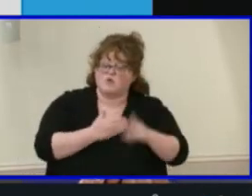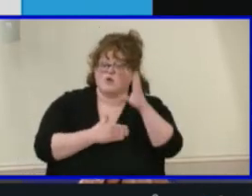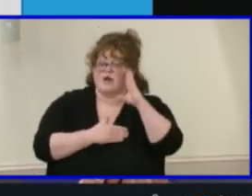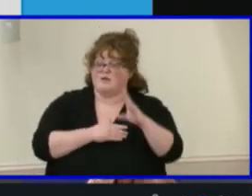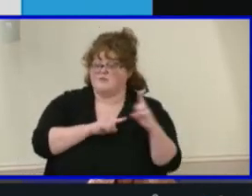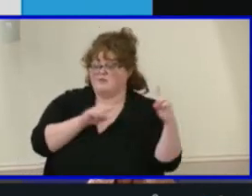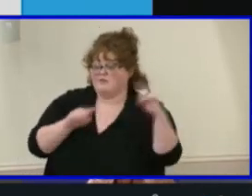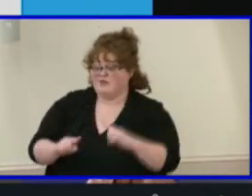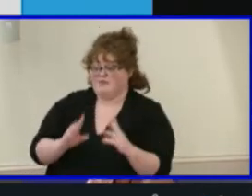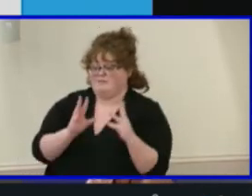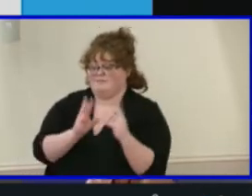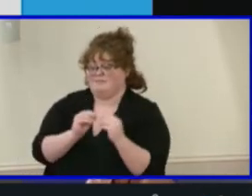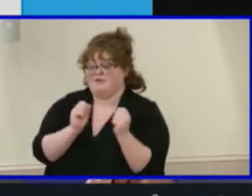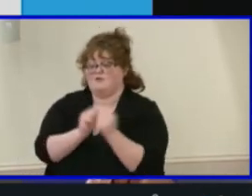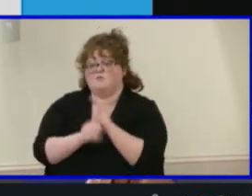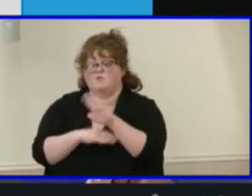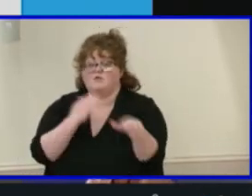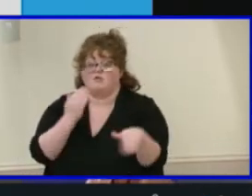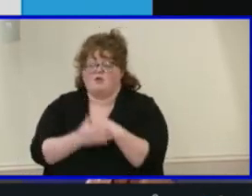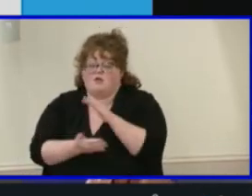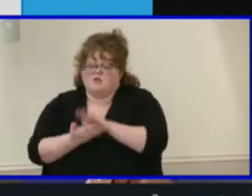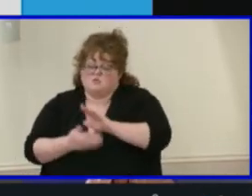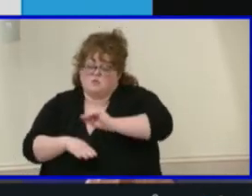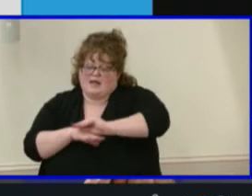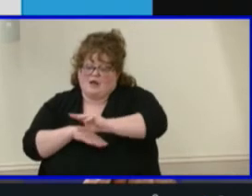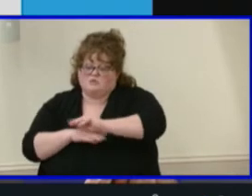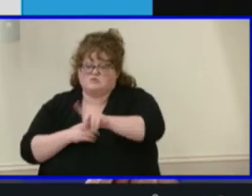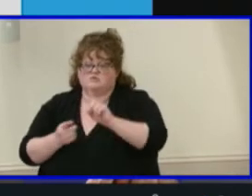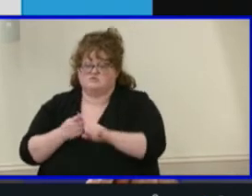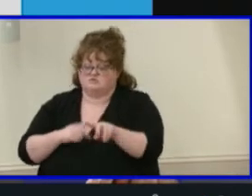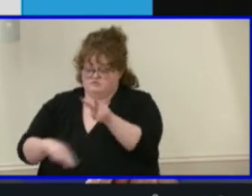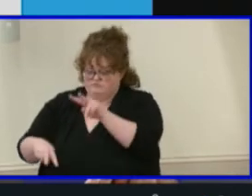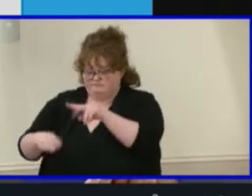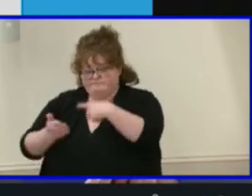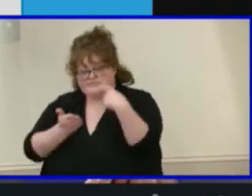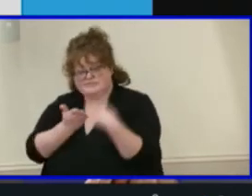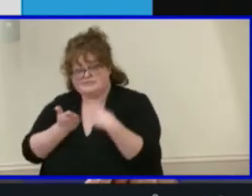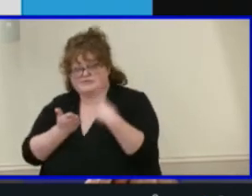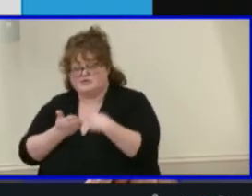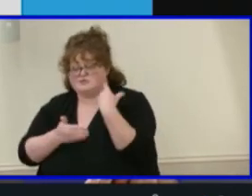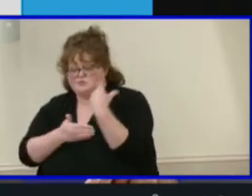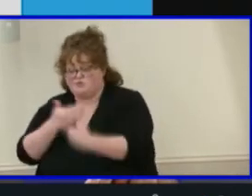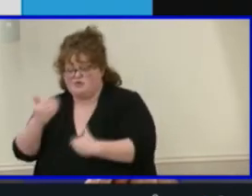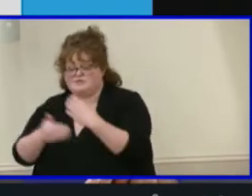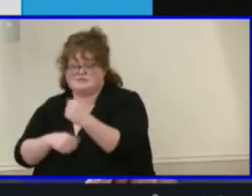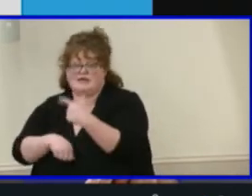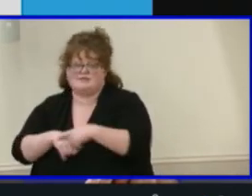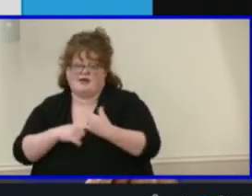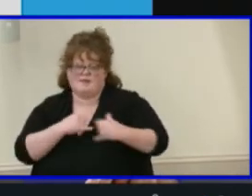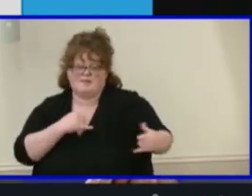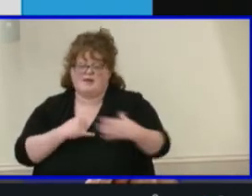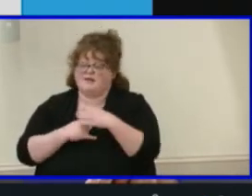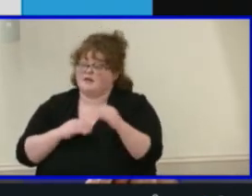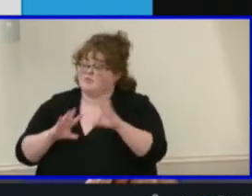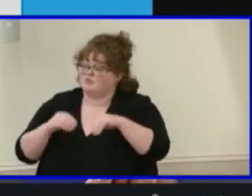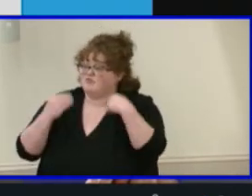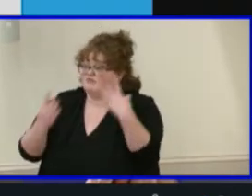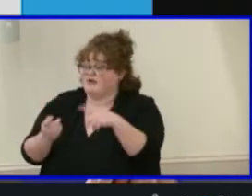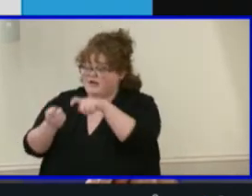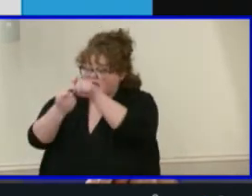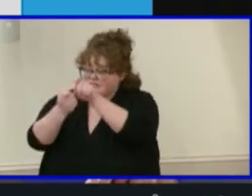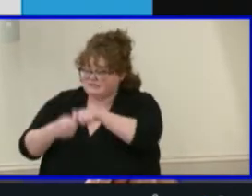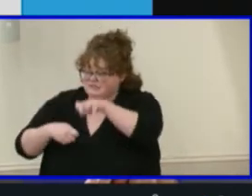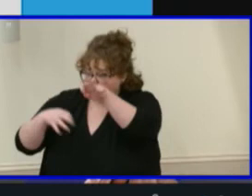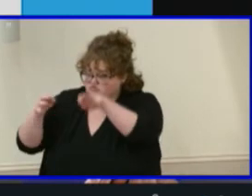applications being available to review the process and timeline as well as to provide detailed directions on how to